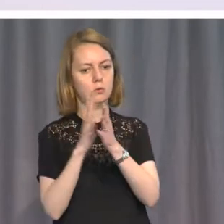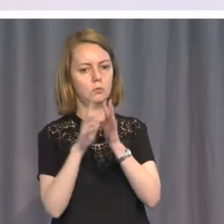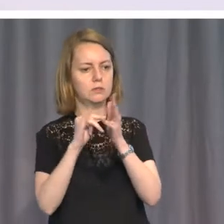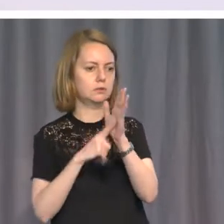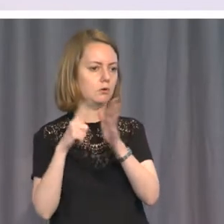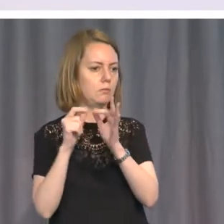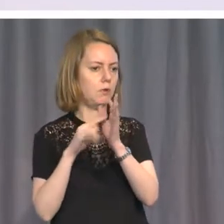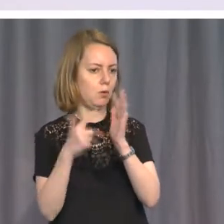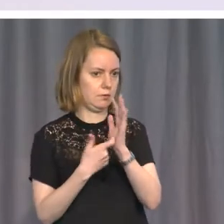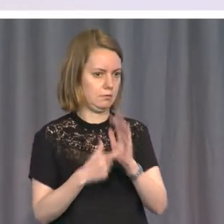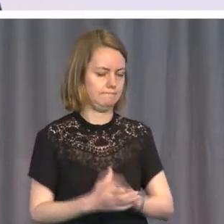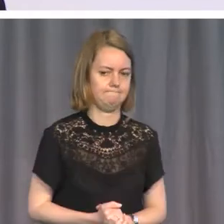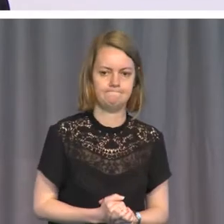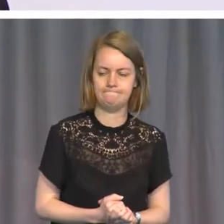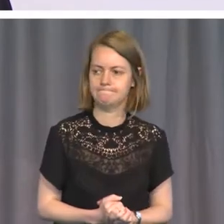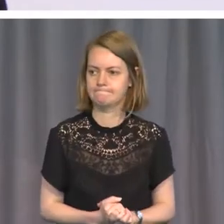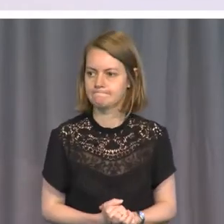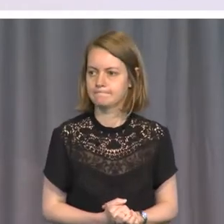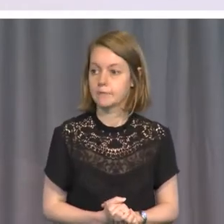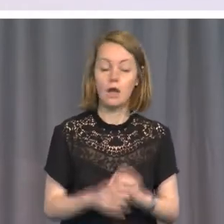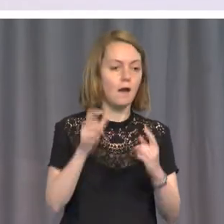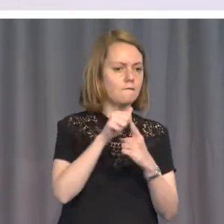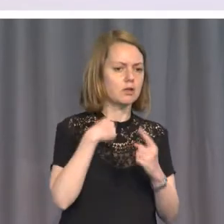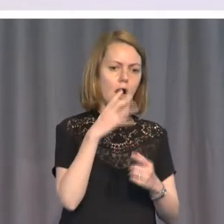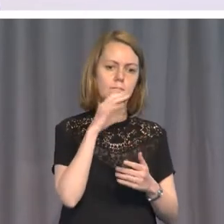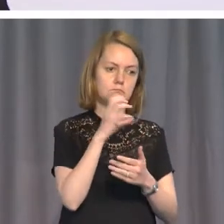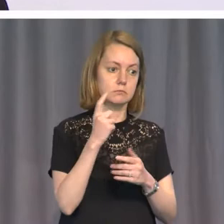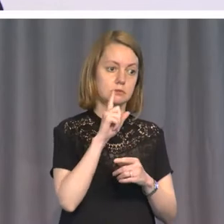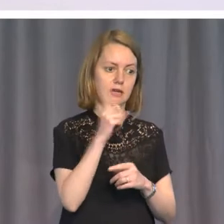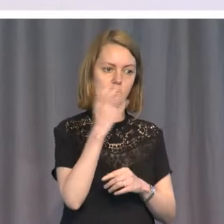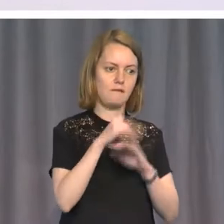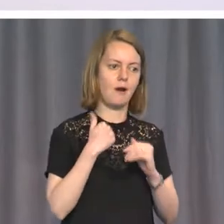I should first perhaps apologize for my accent.